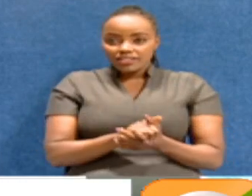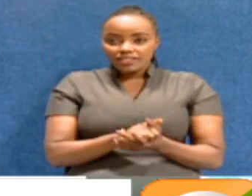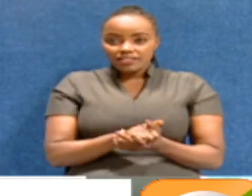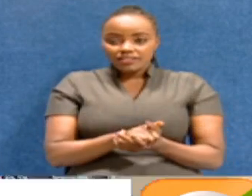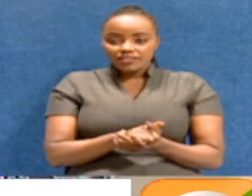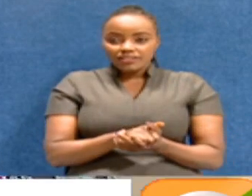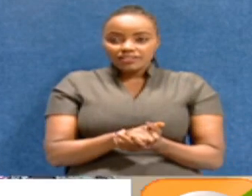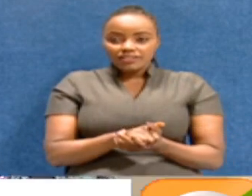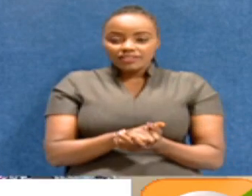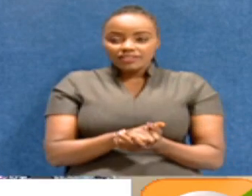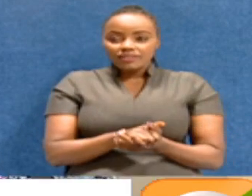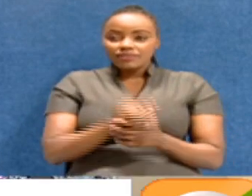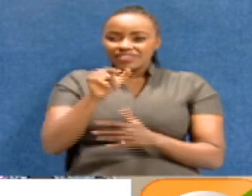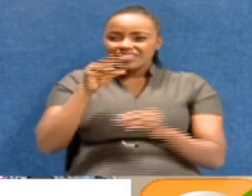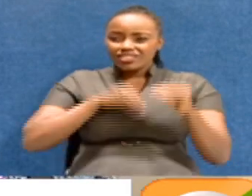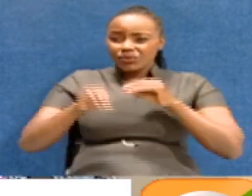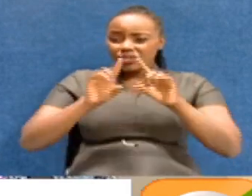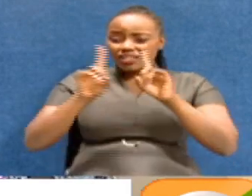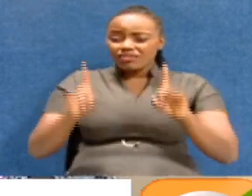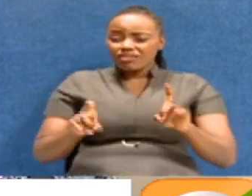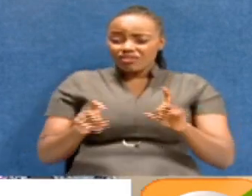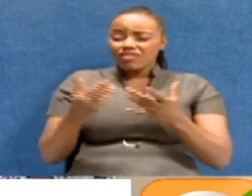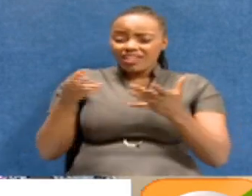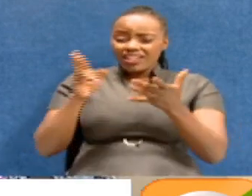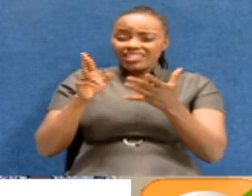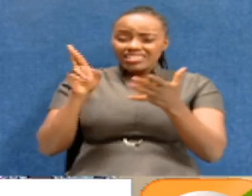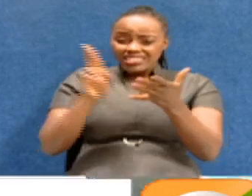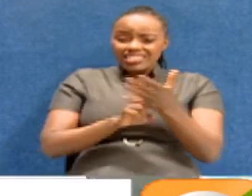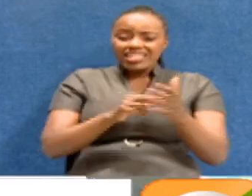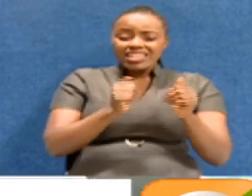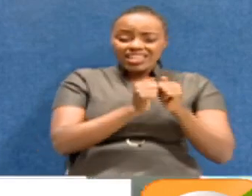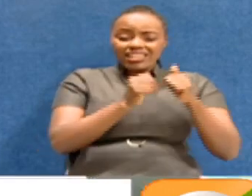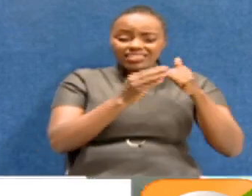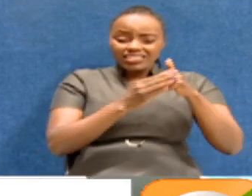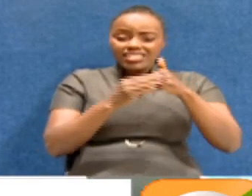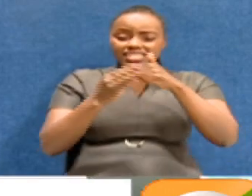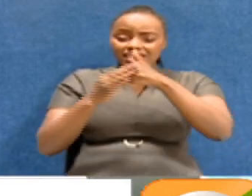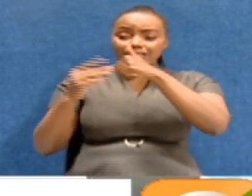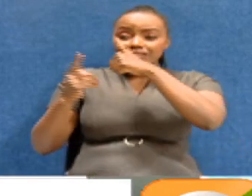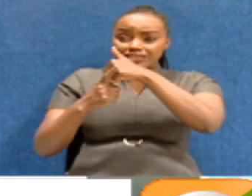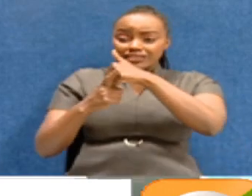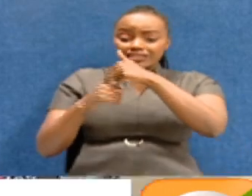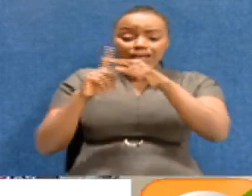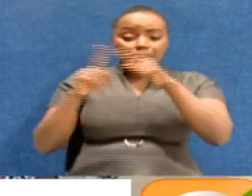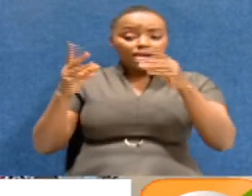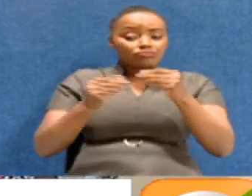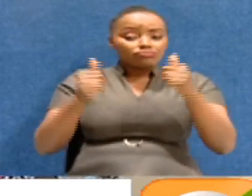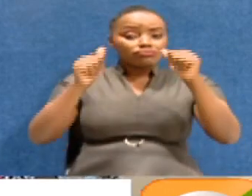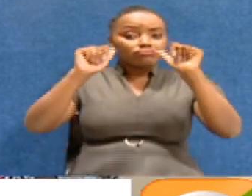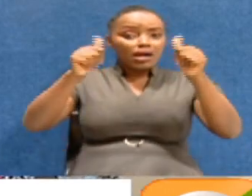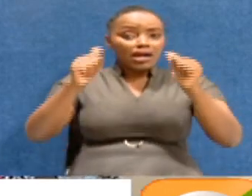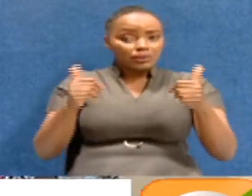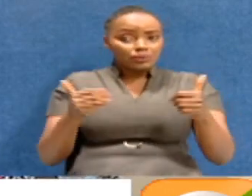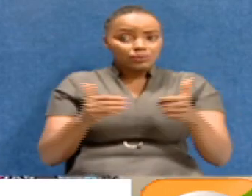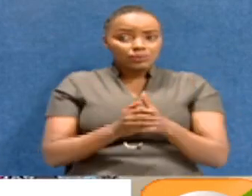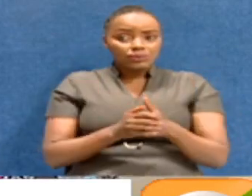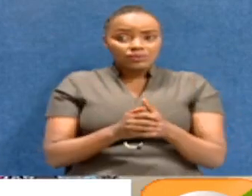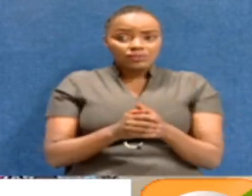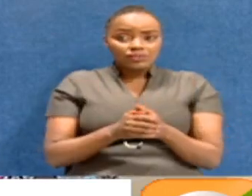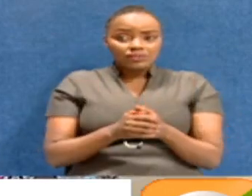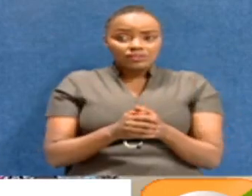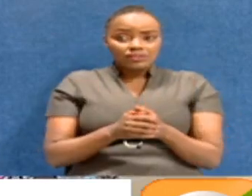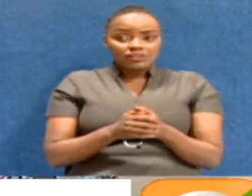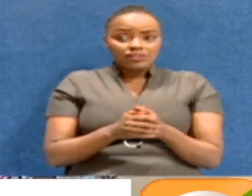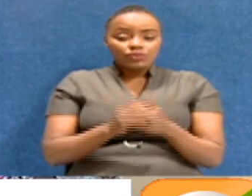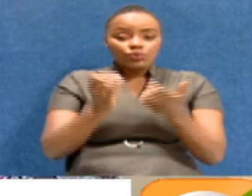Chigai, Is that due to corruption a case that was registered in 1983? It doesn't happen up until now? Well, first, we